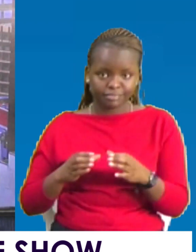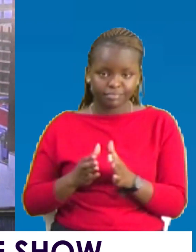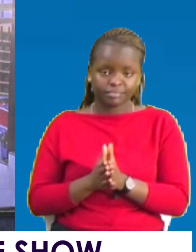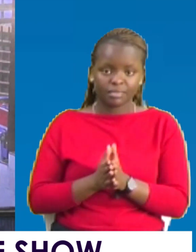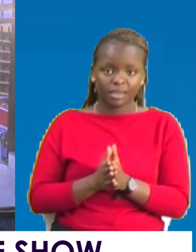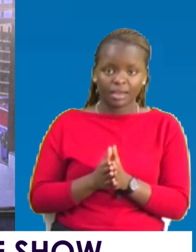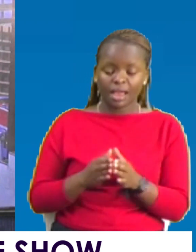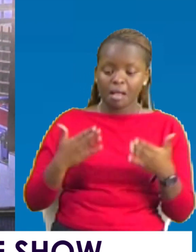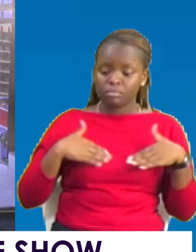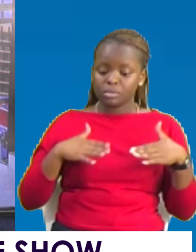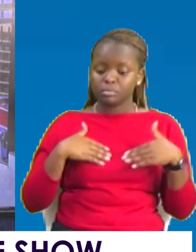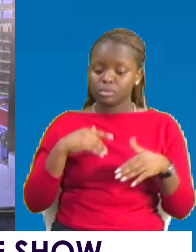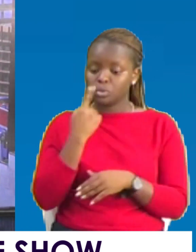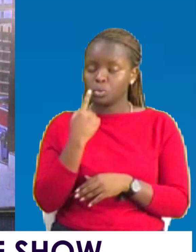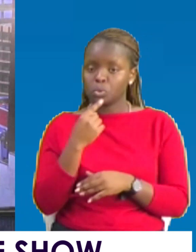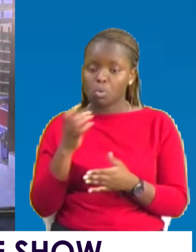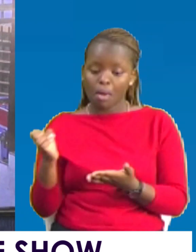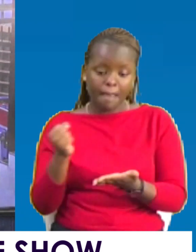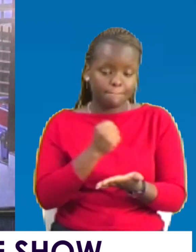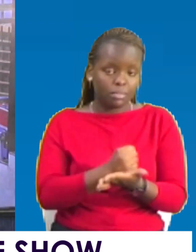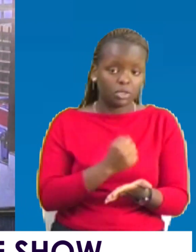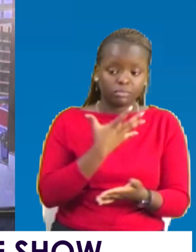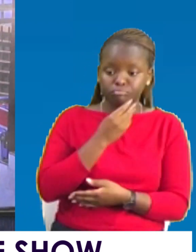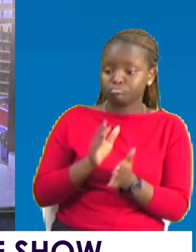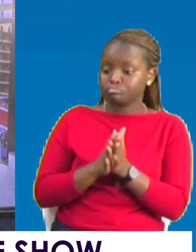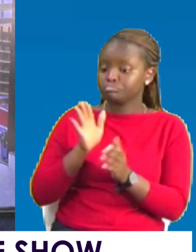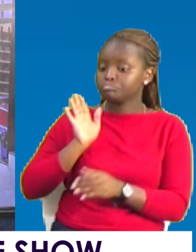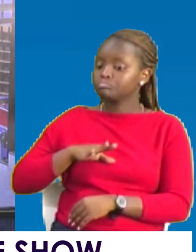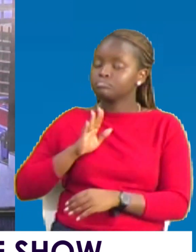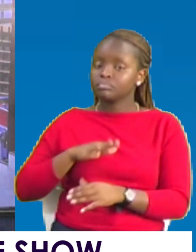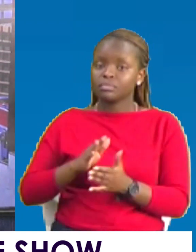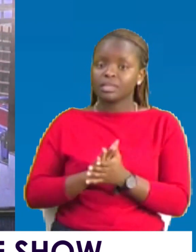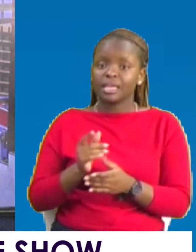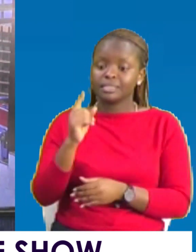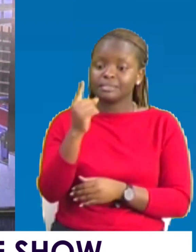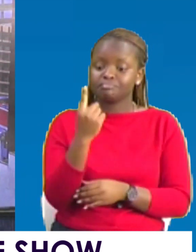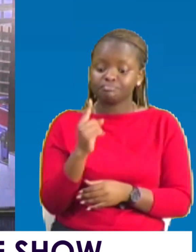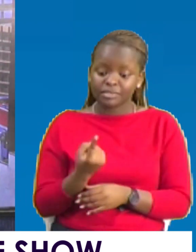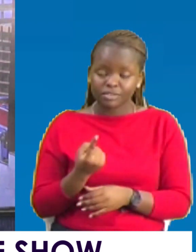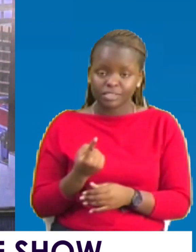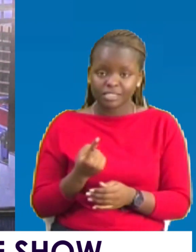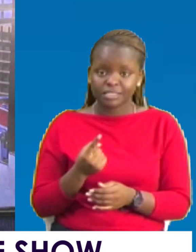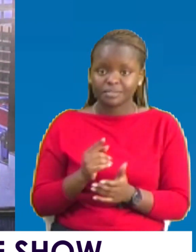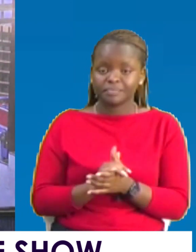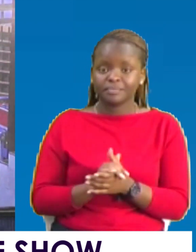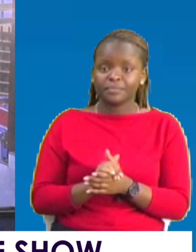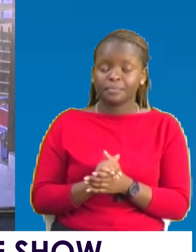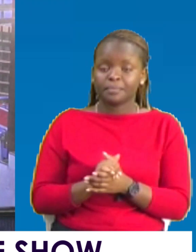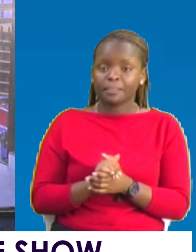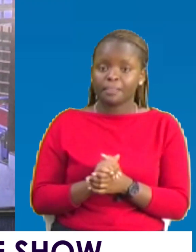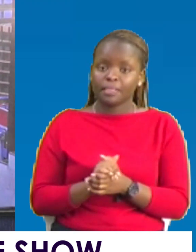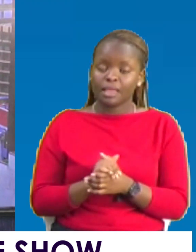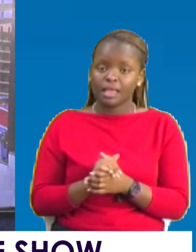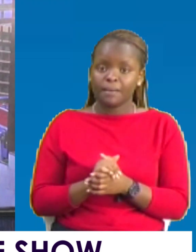with people that are going to employ. Men and women of this country in their thousands. You are dealing with. You are dealing